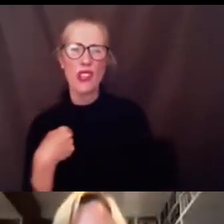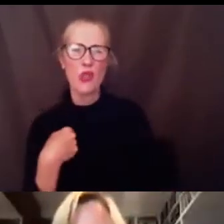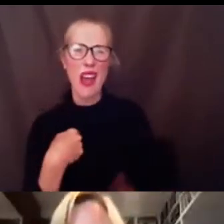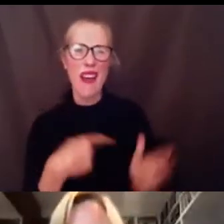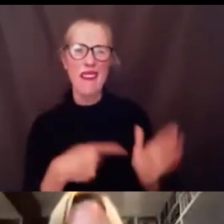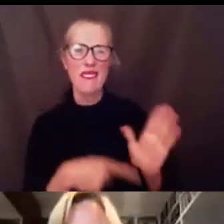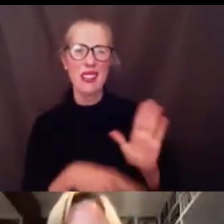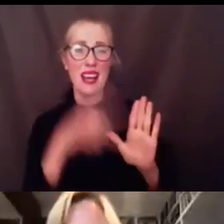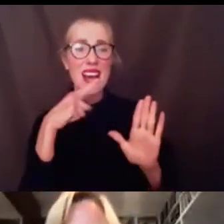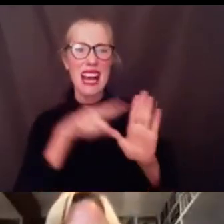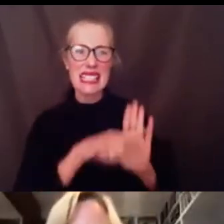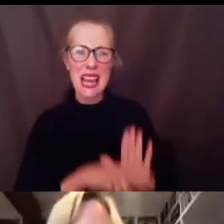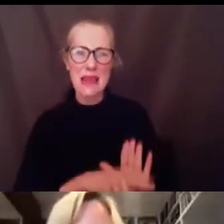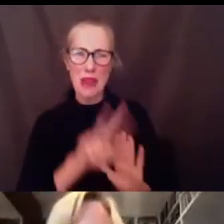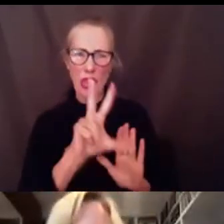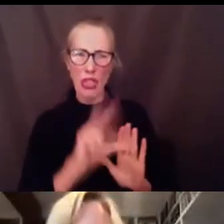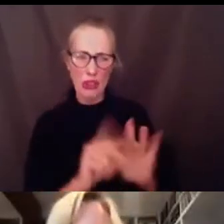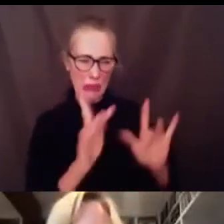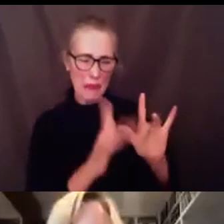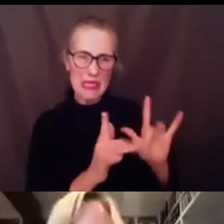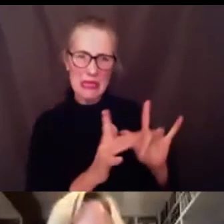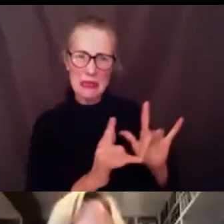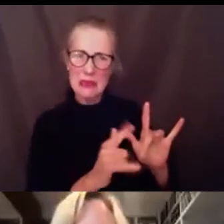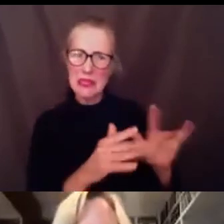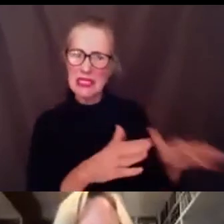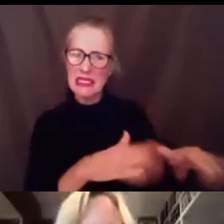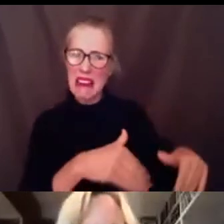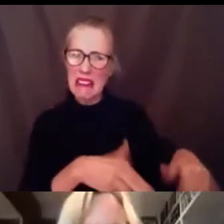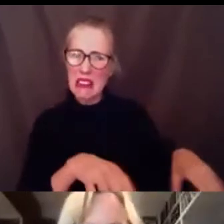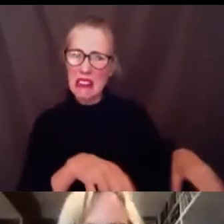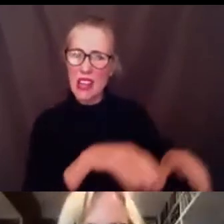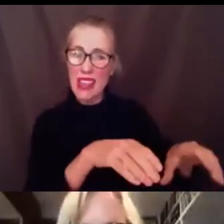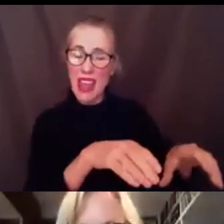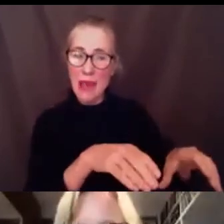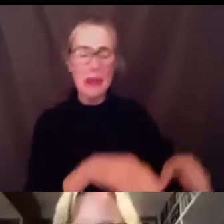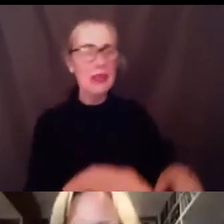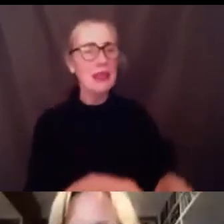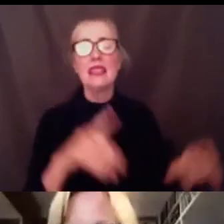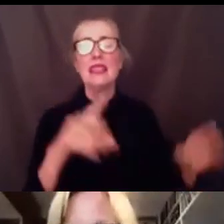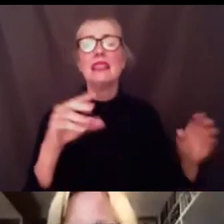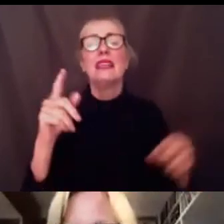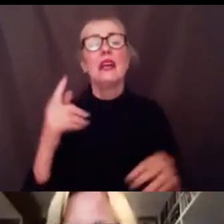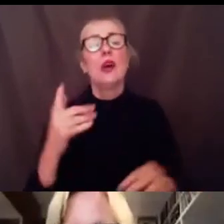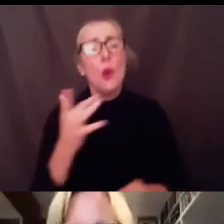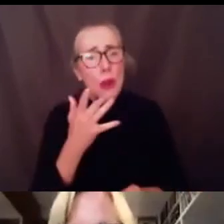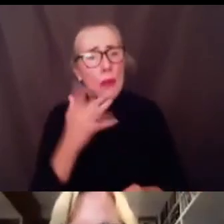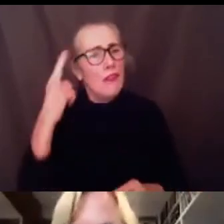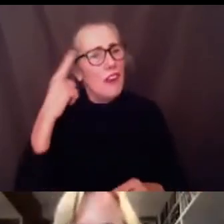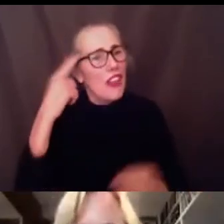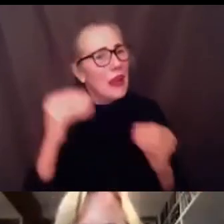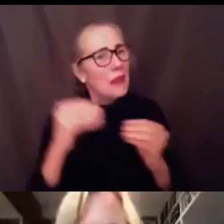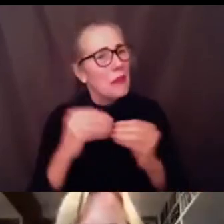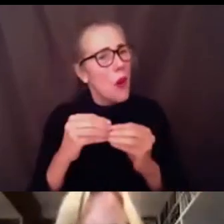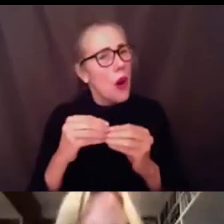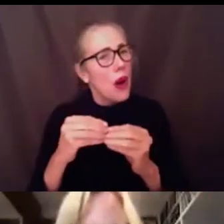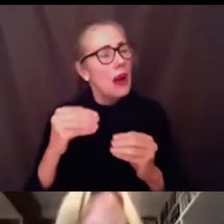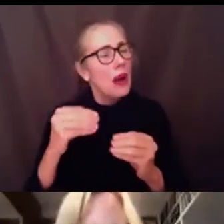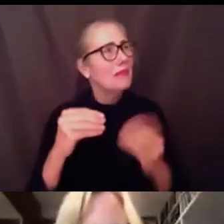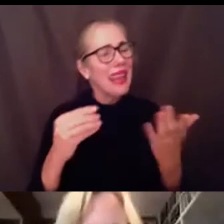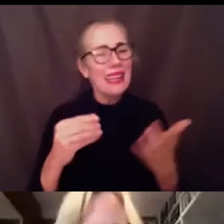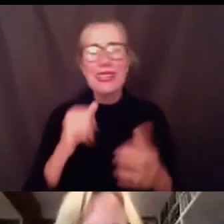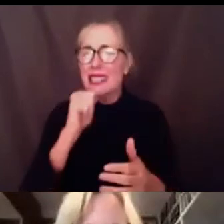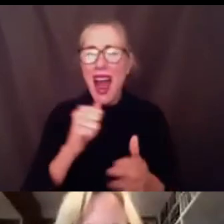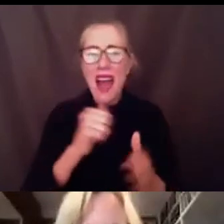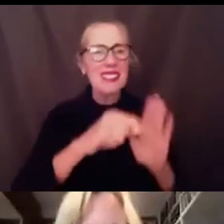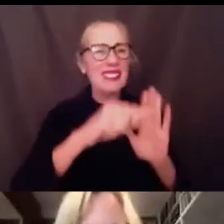the essential things that we we know should be learned in the in world history and how can i give you an opportunity to demonstrate that through a